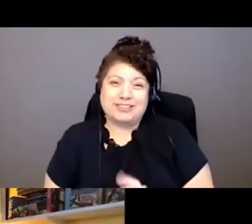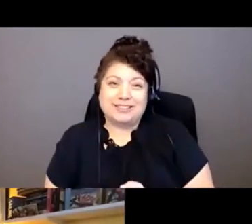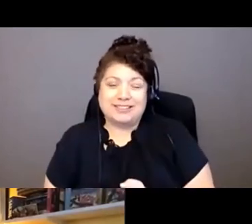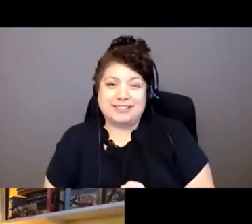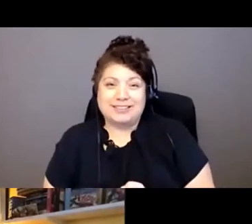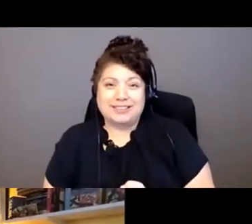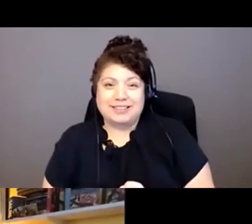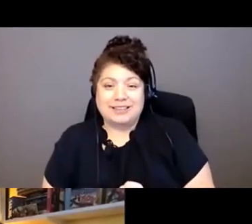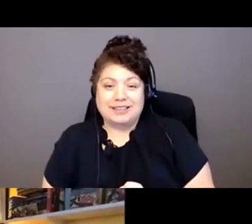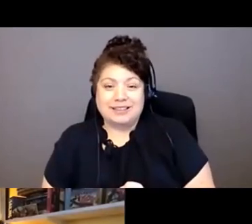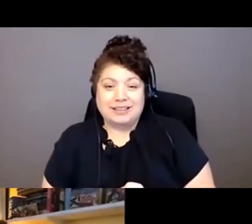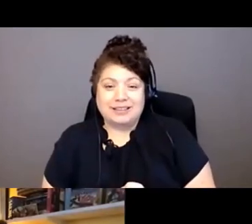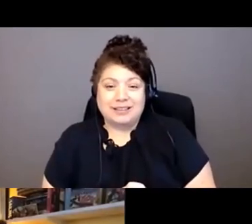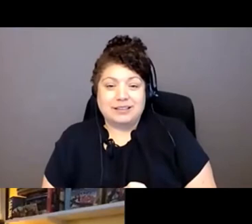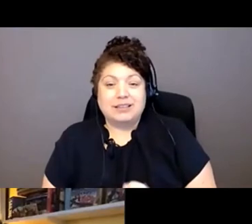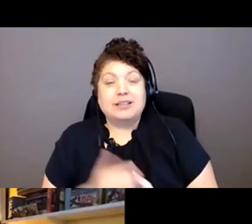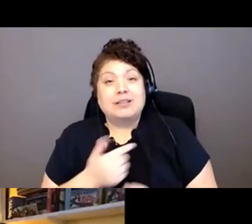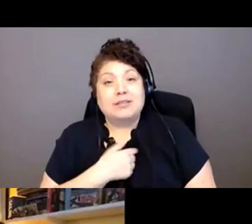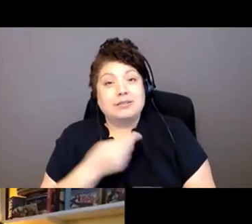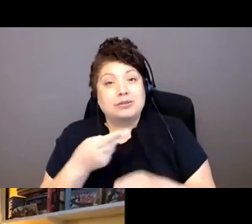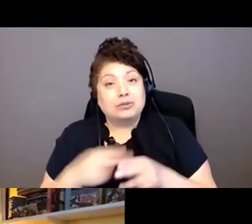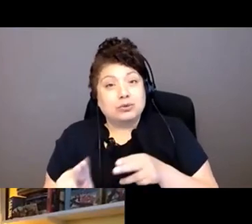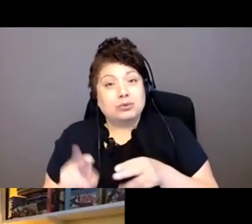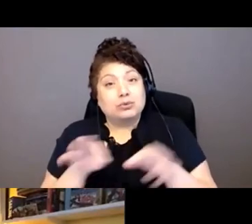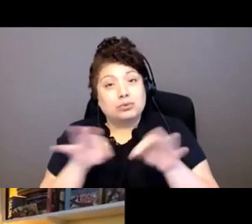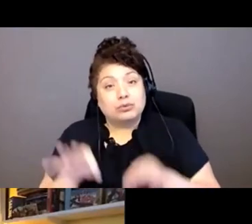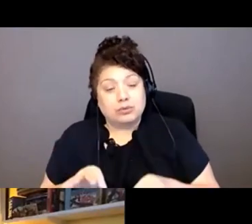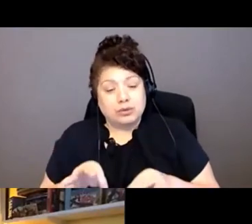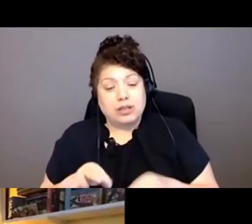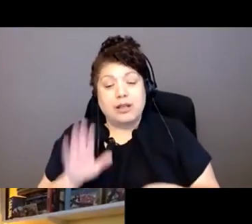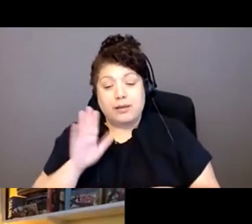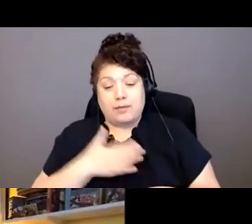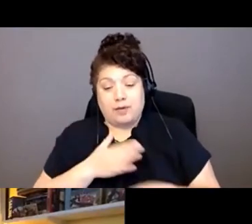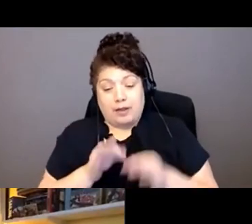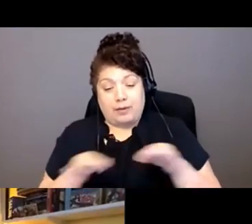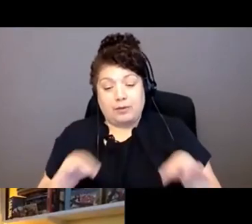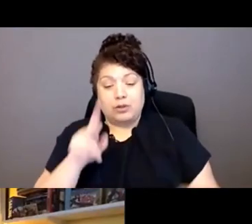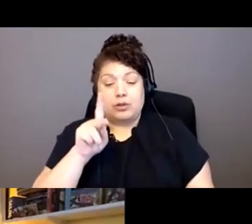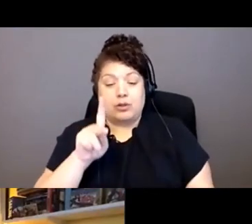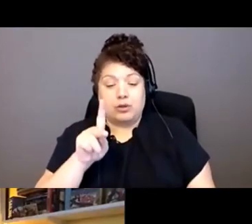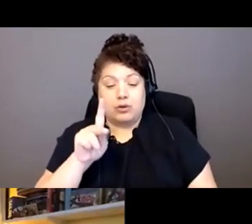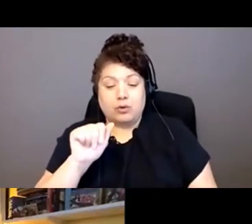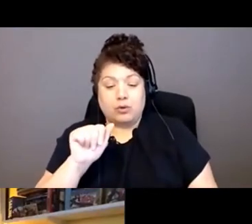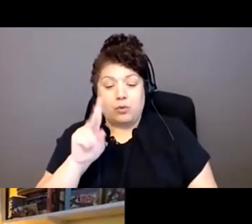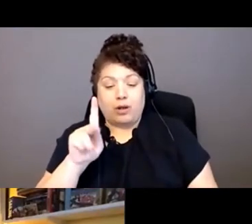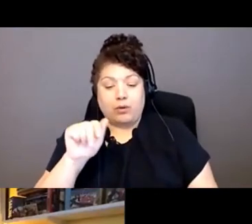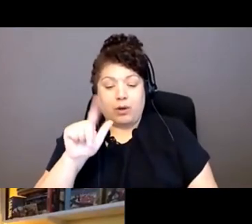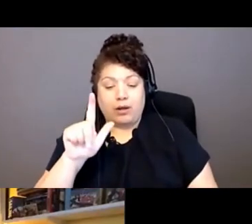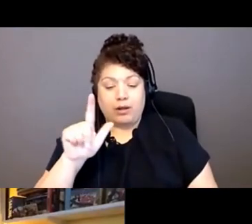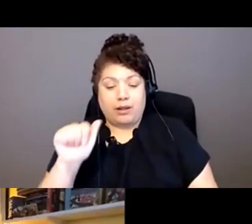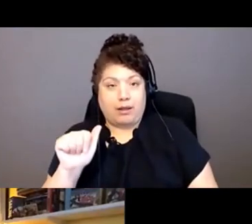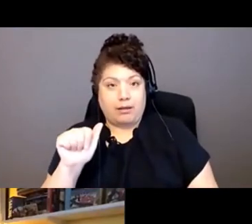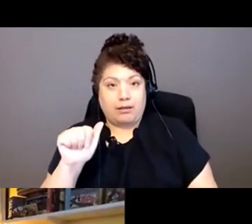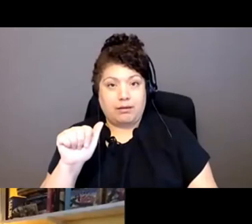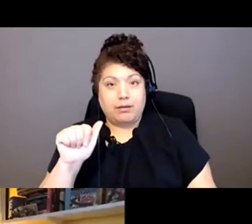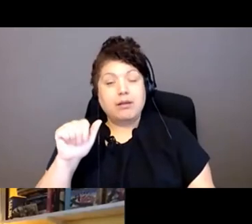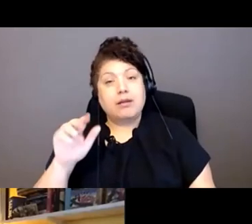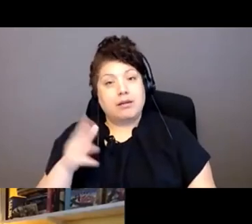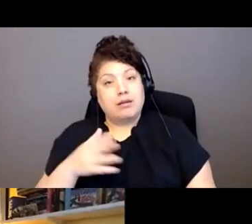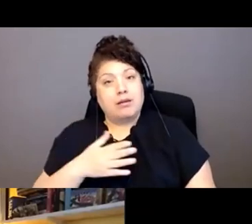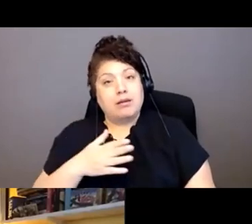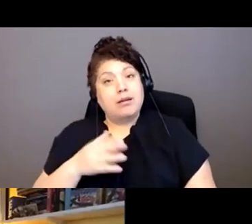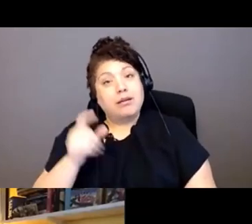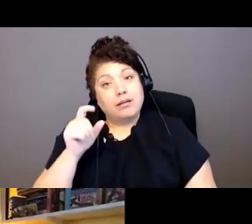I would like to do a short introduction in Kwakwala, which is the language that I would have